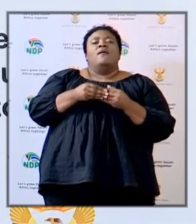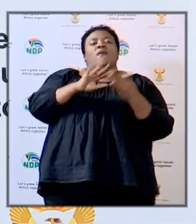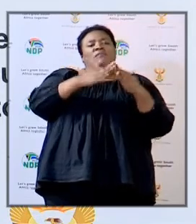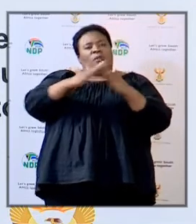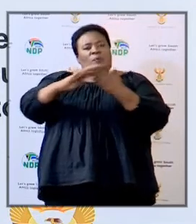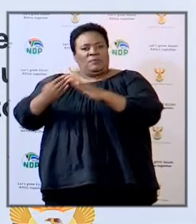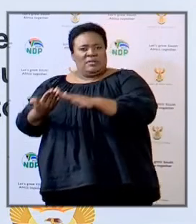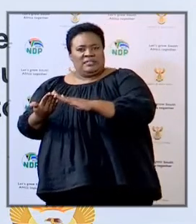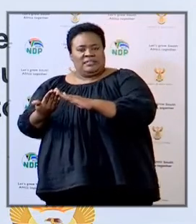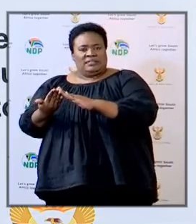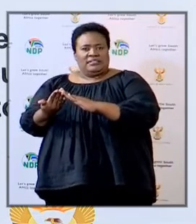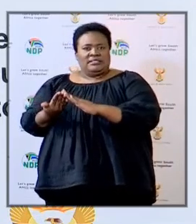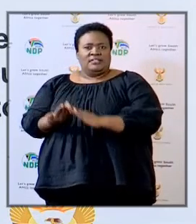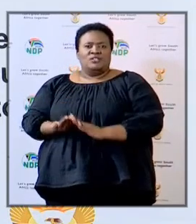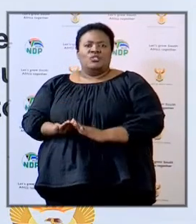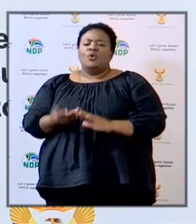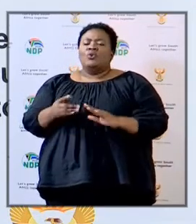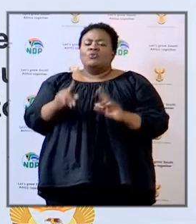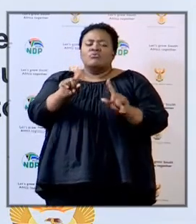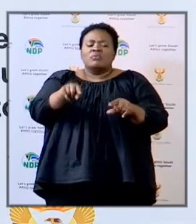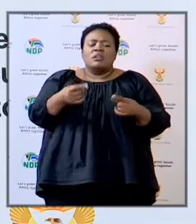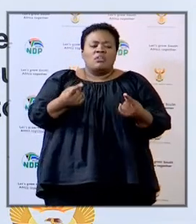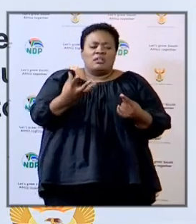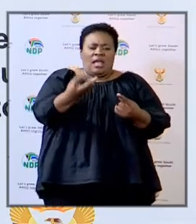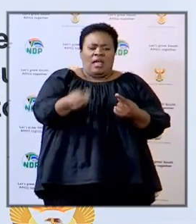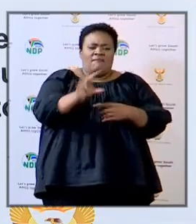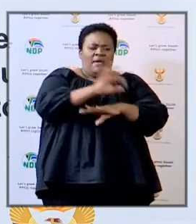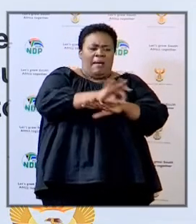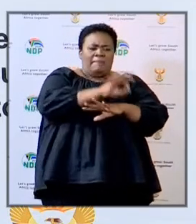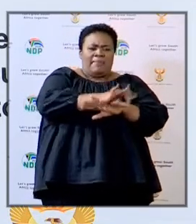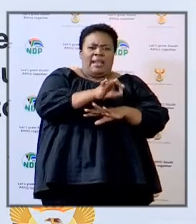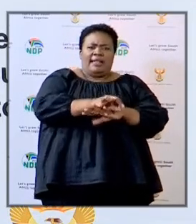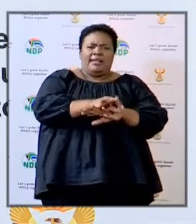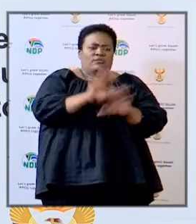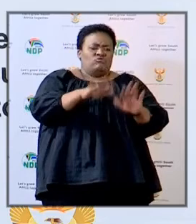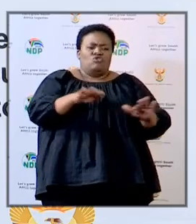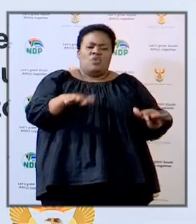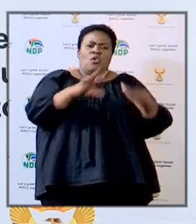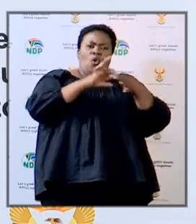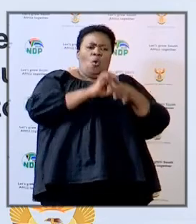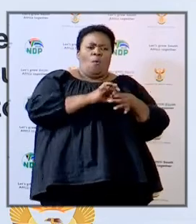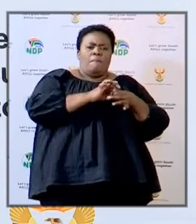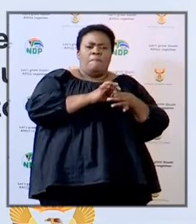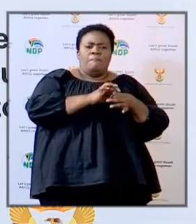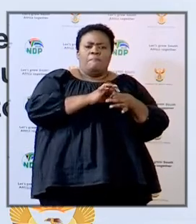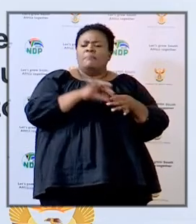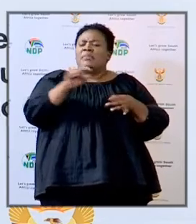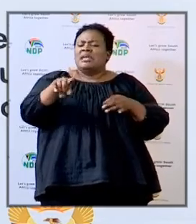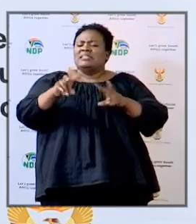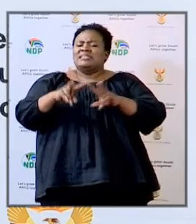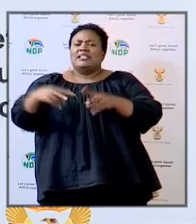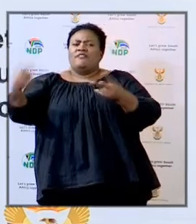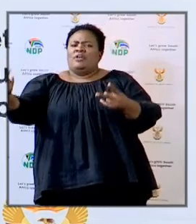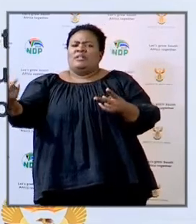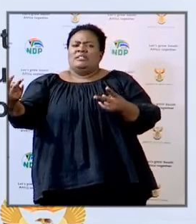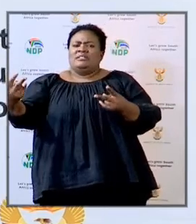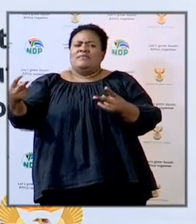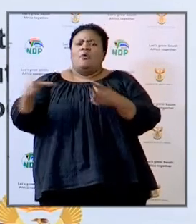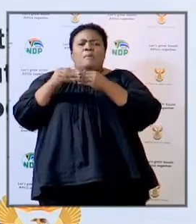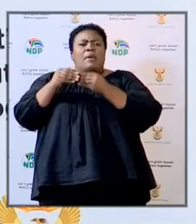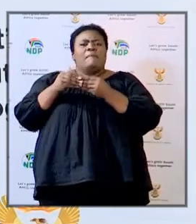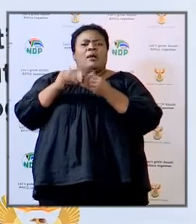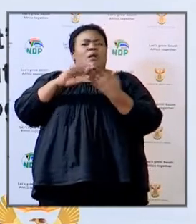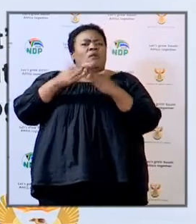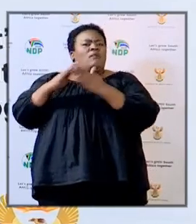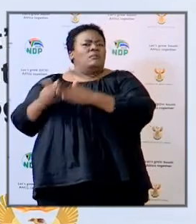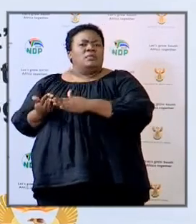members of the society so there can be no plan of children that are at home which is different from that of members of the